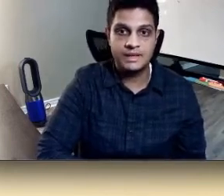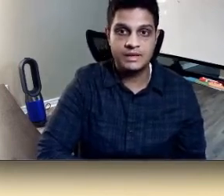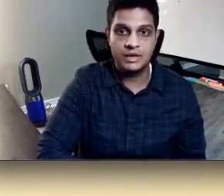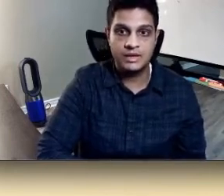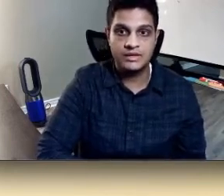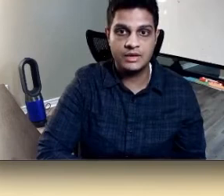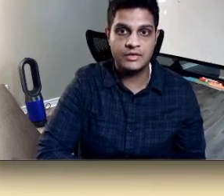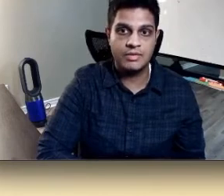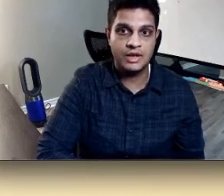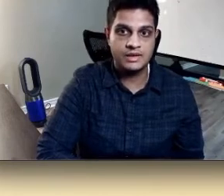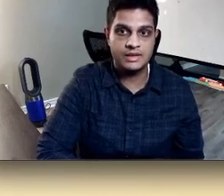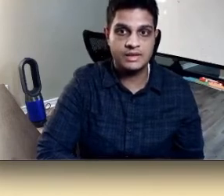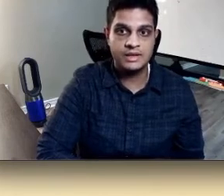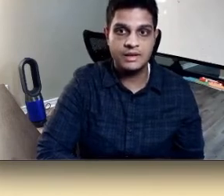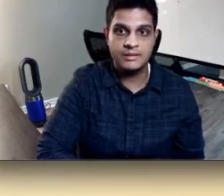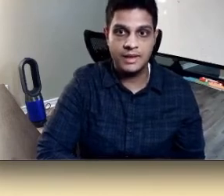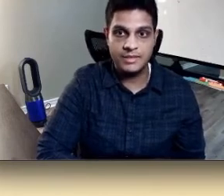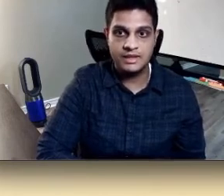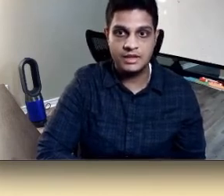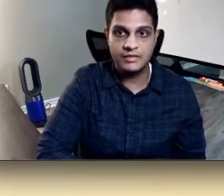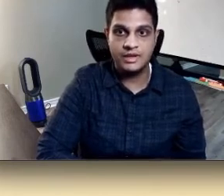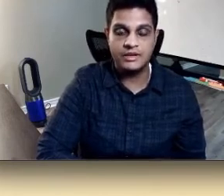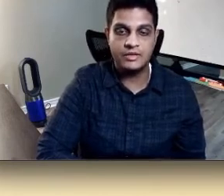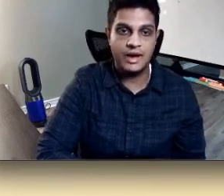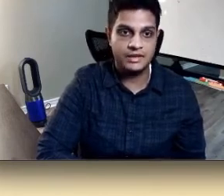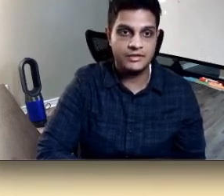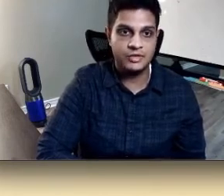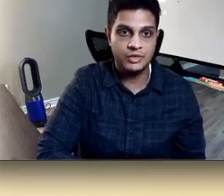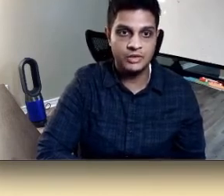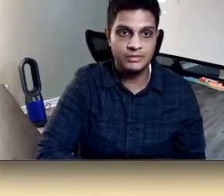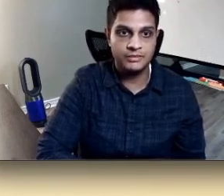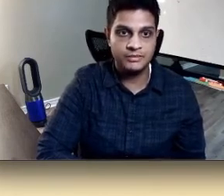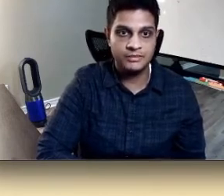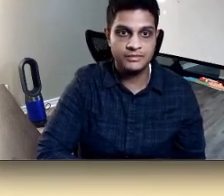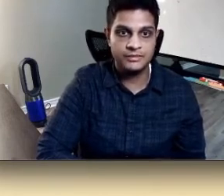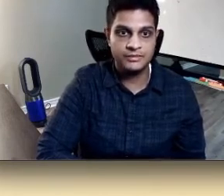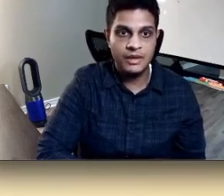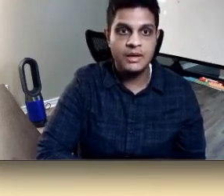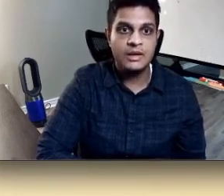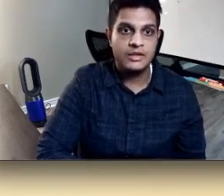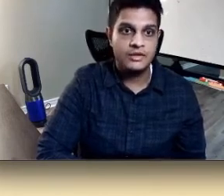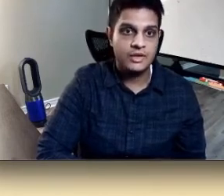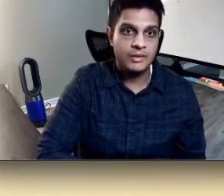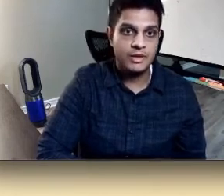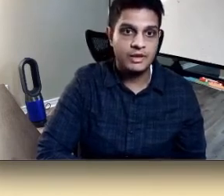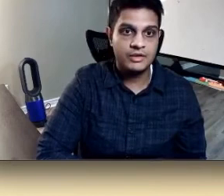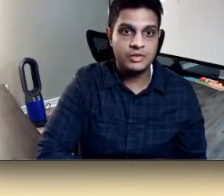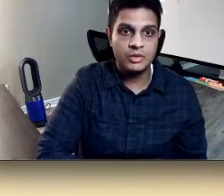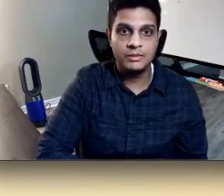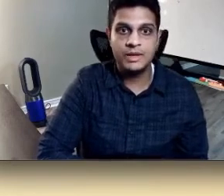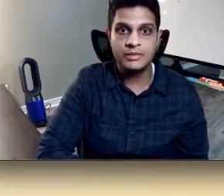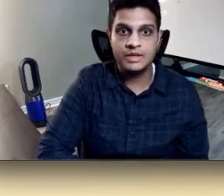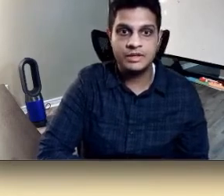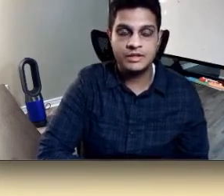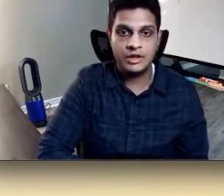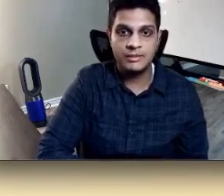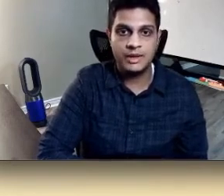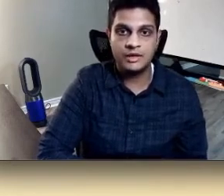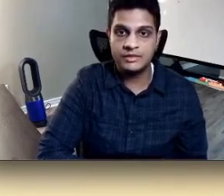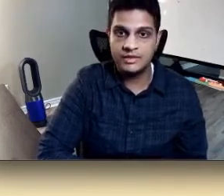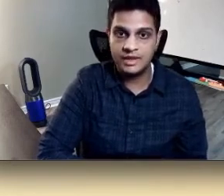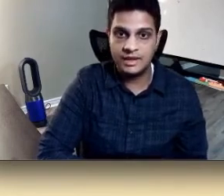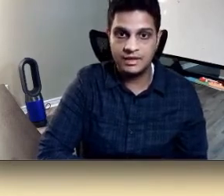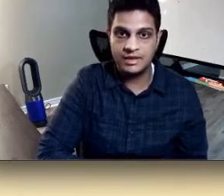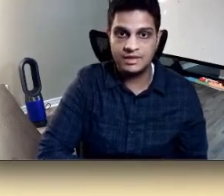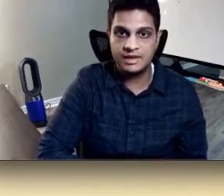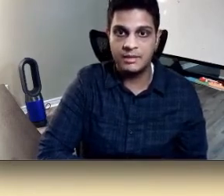basic knowledge of the process by means of an interactive tool. The trademark tool being researched on